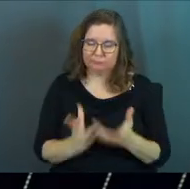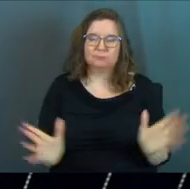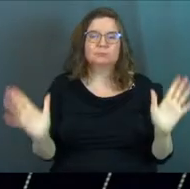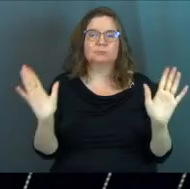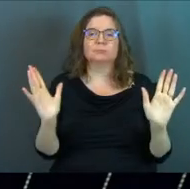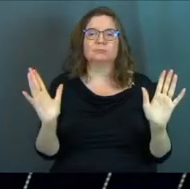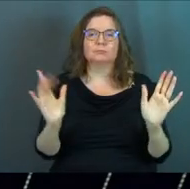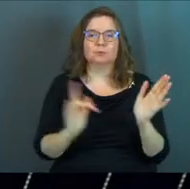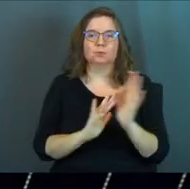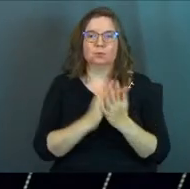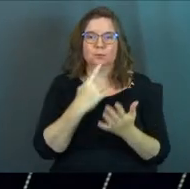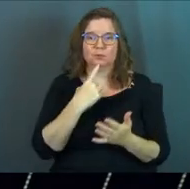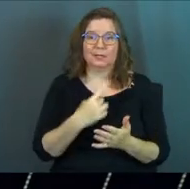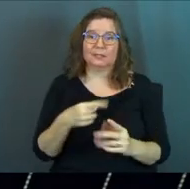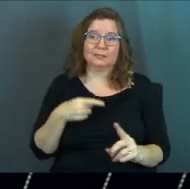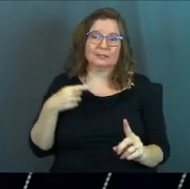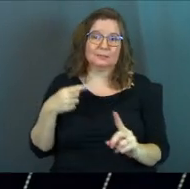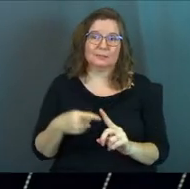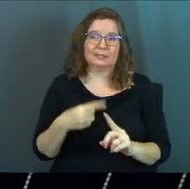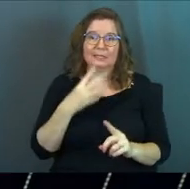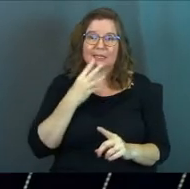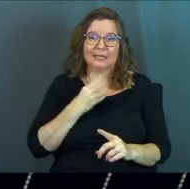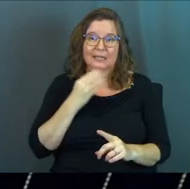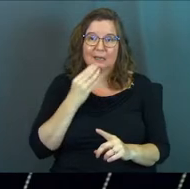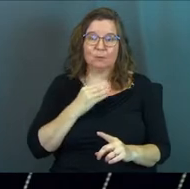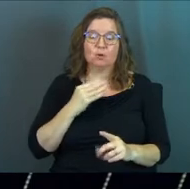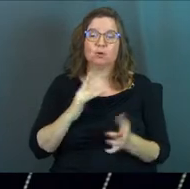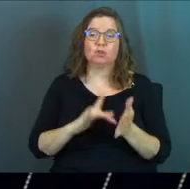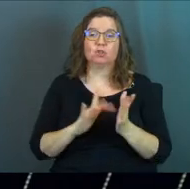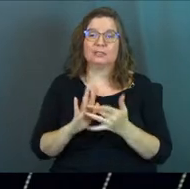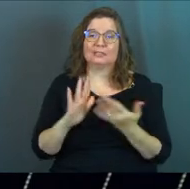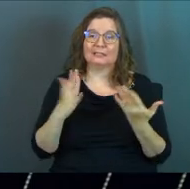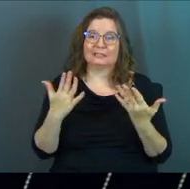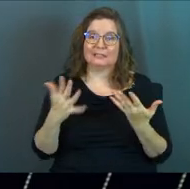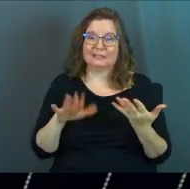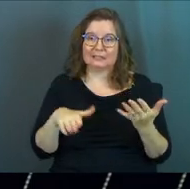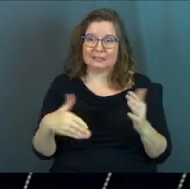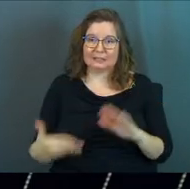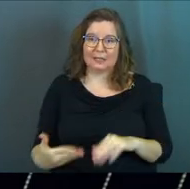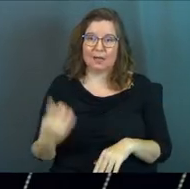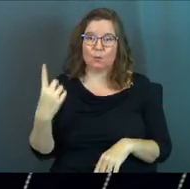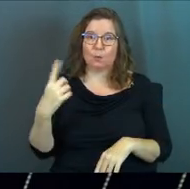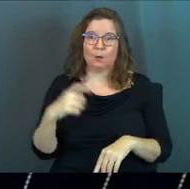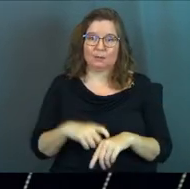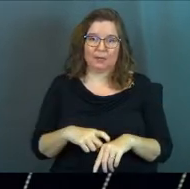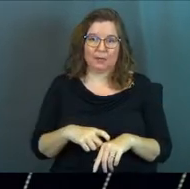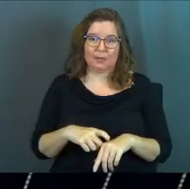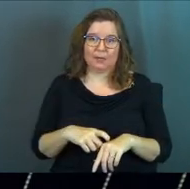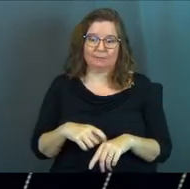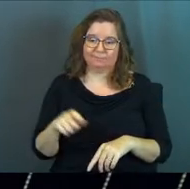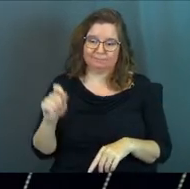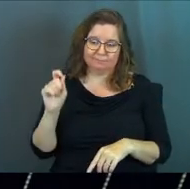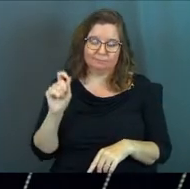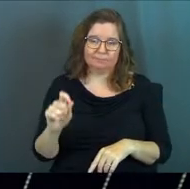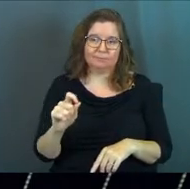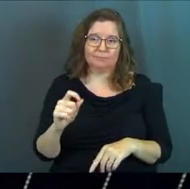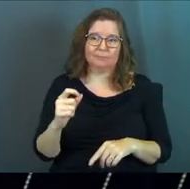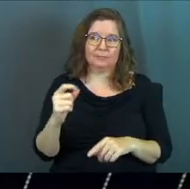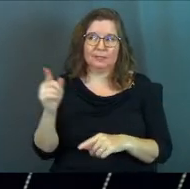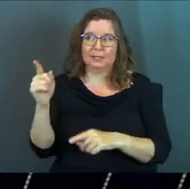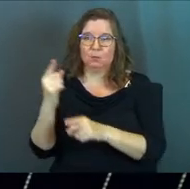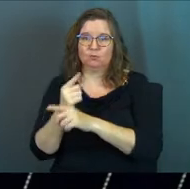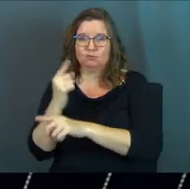all, the scripture says, specifically in Hebrews. Jesus died once for all, the righteous for the unrighteous. Amen?